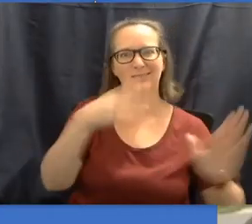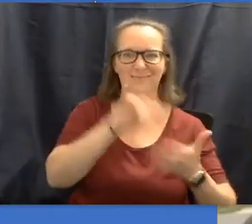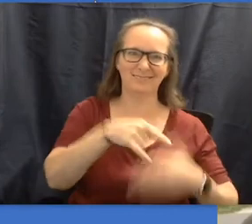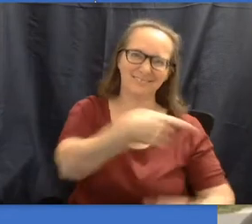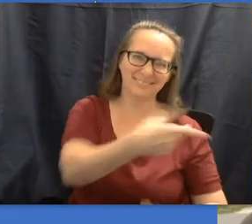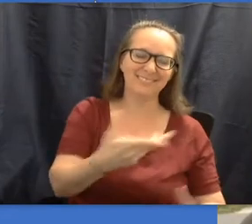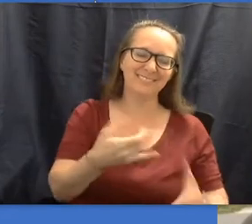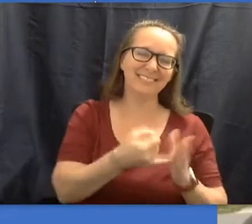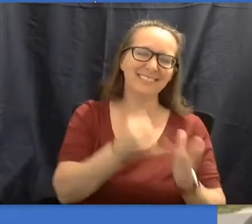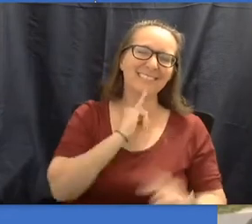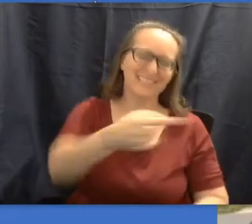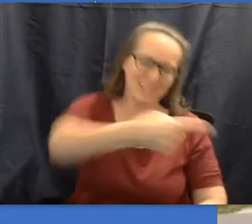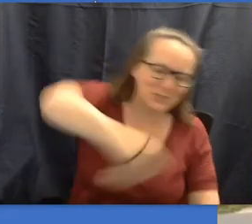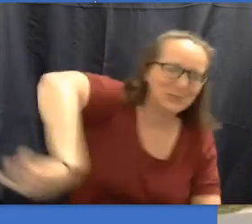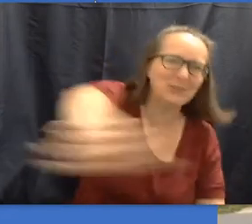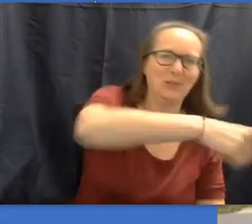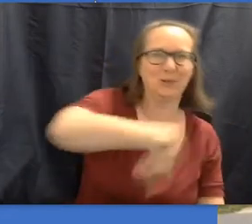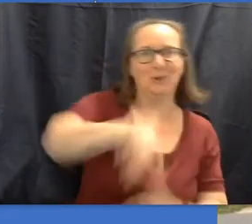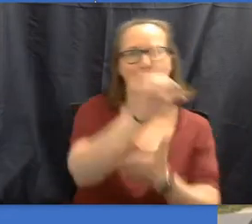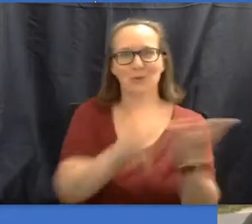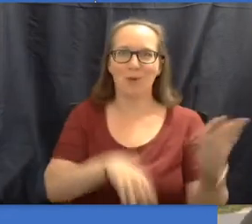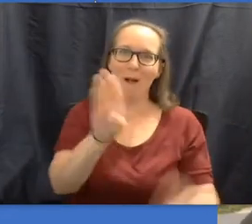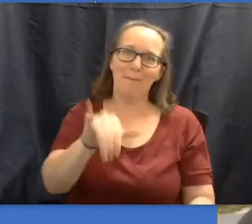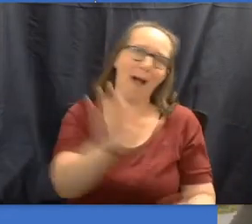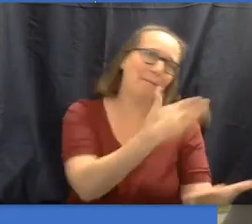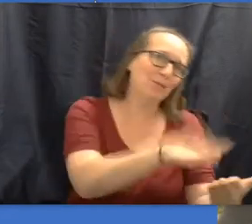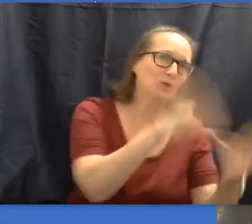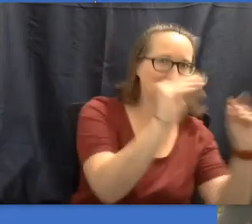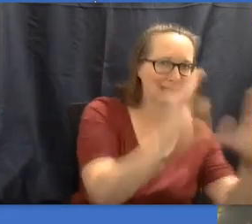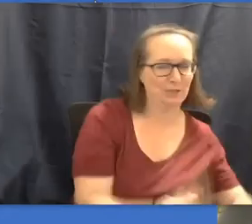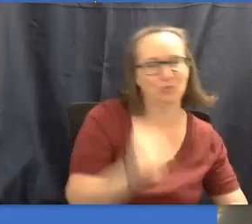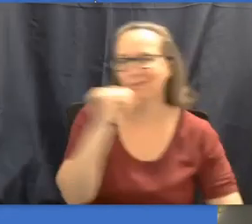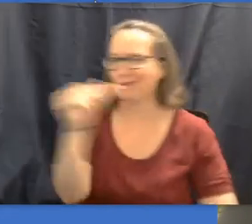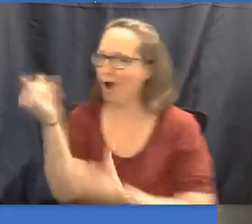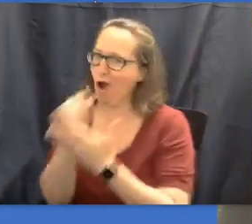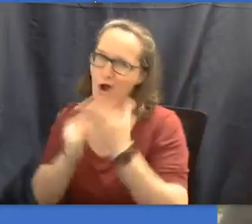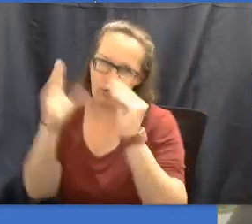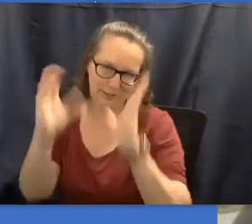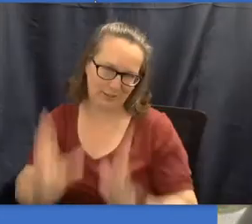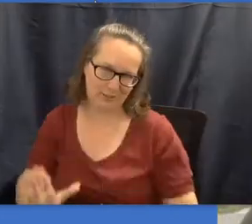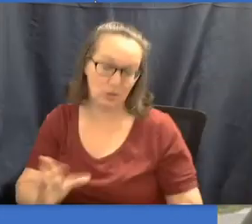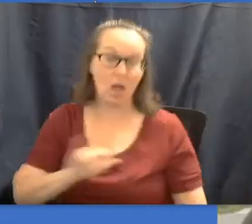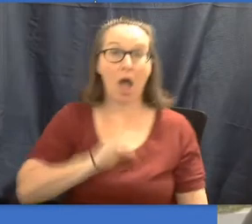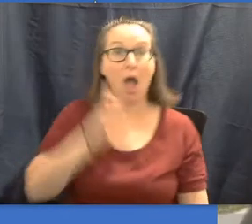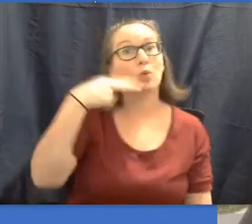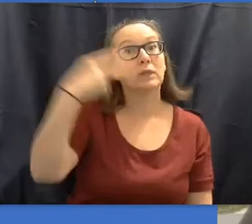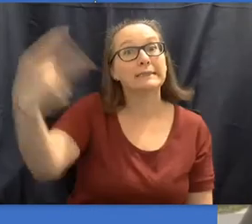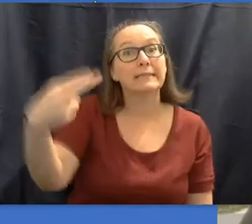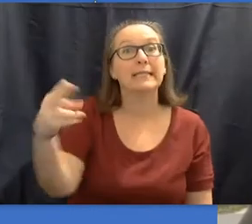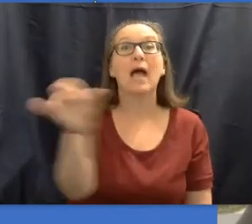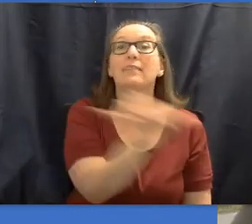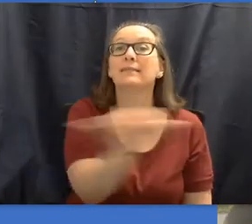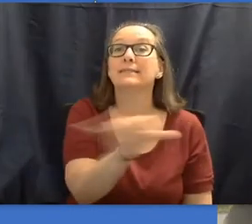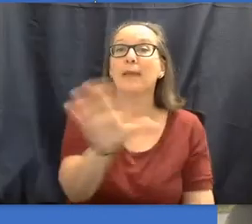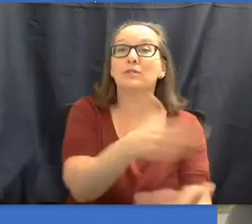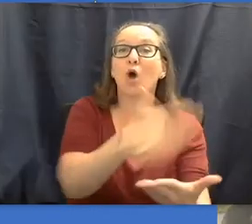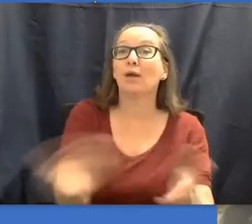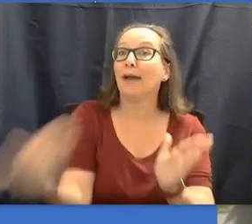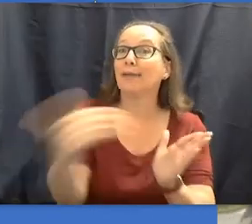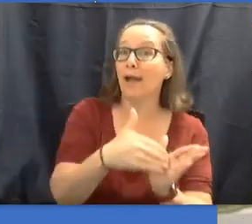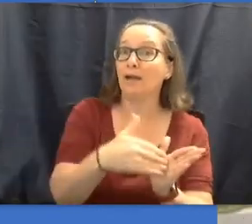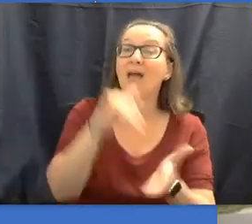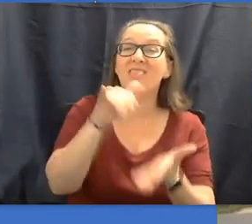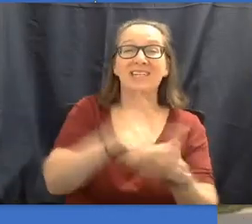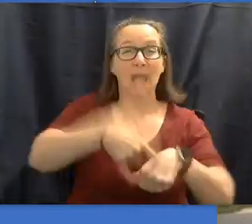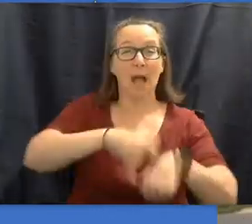drawn by a music teacher, not an art teacher, and I'm gonna sing that same song, and watch what I do this time. I'm gonna march on the